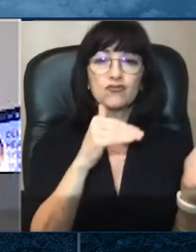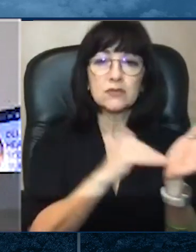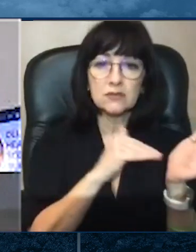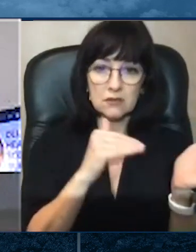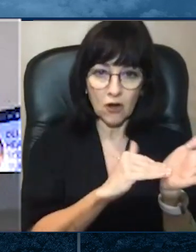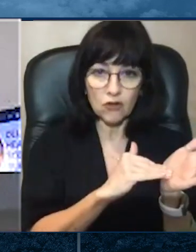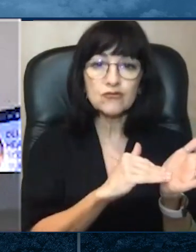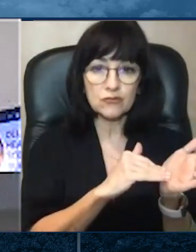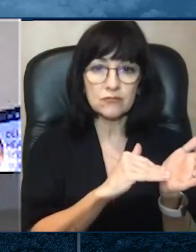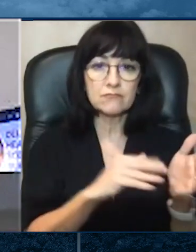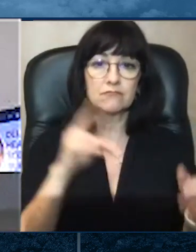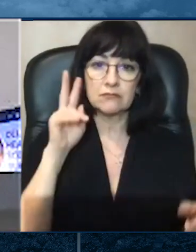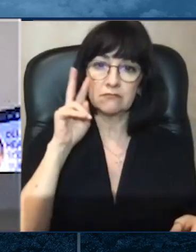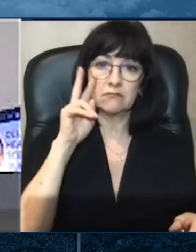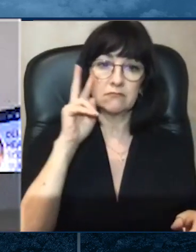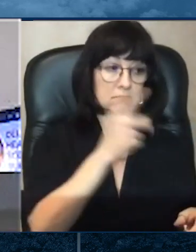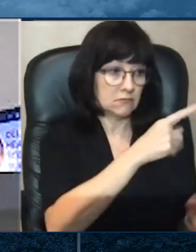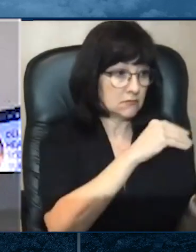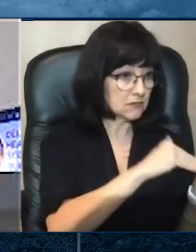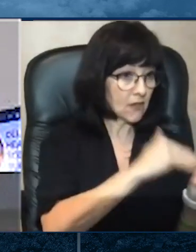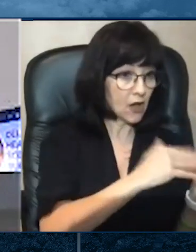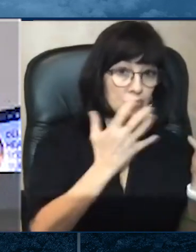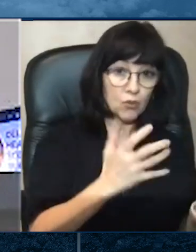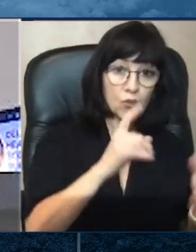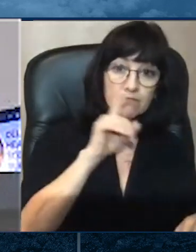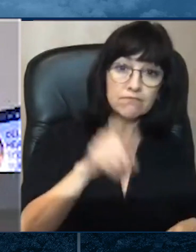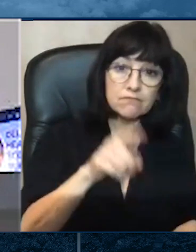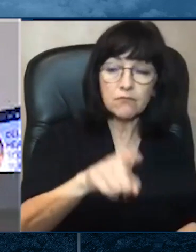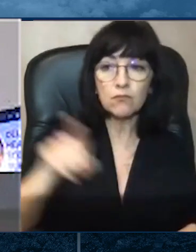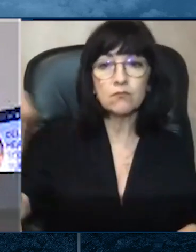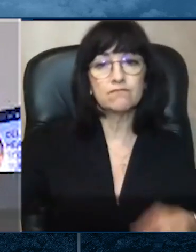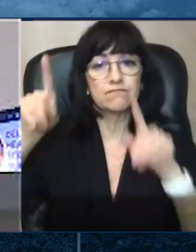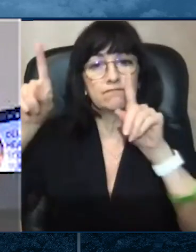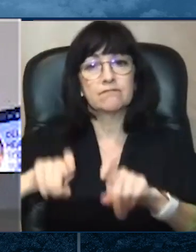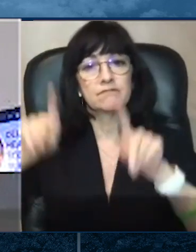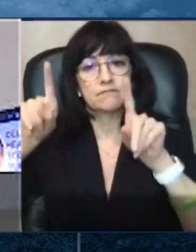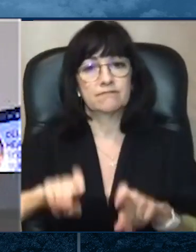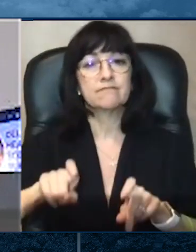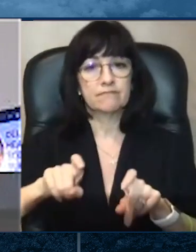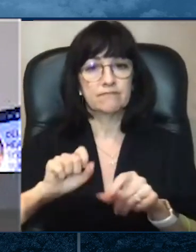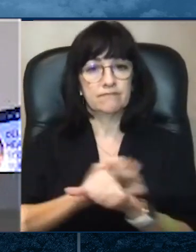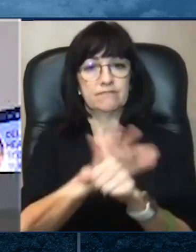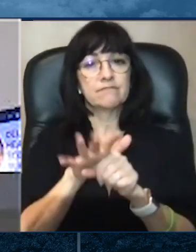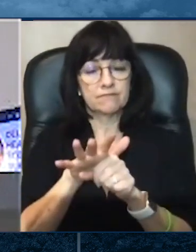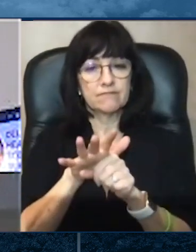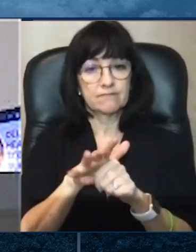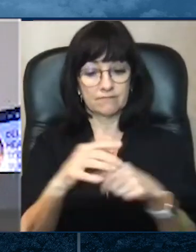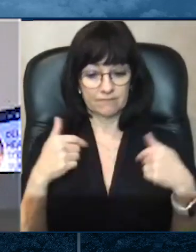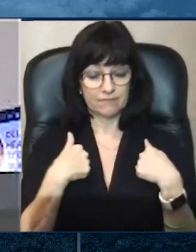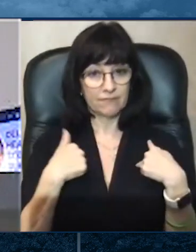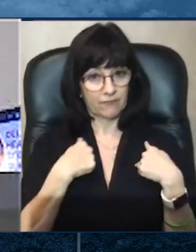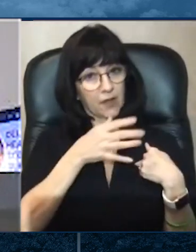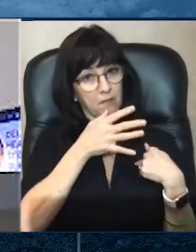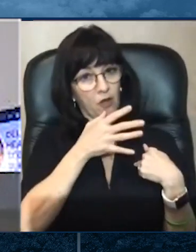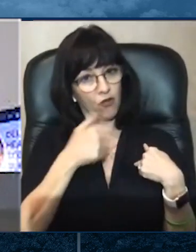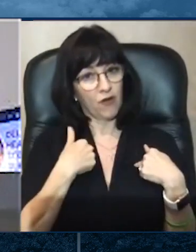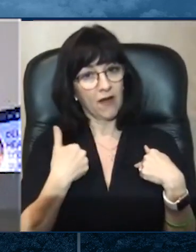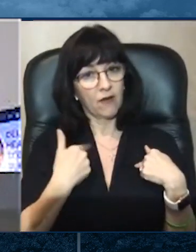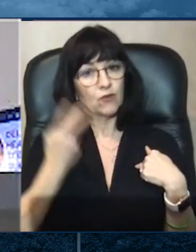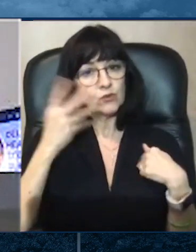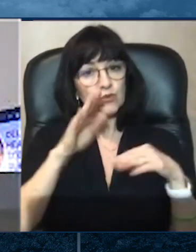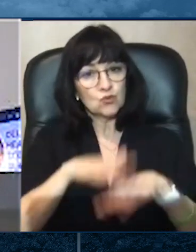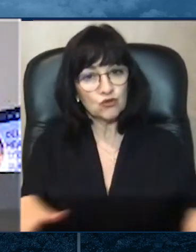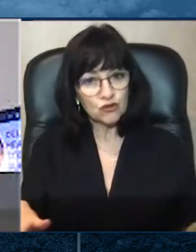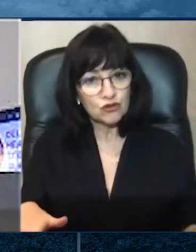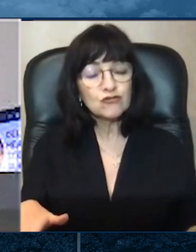for COVID-19. Finally, as a mom of two little ones and the daughter of older parents, I understand the worries that so